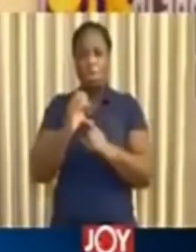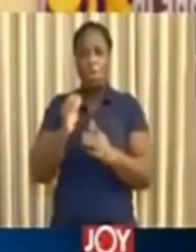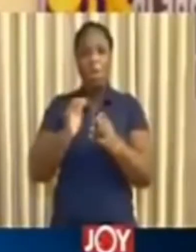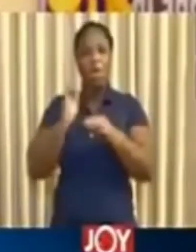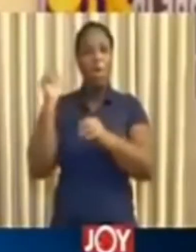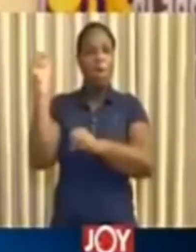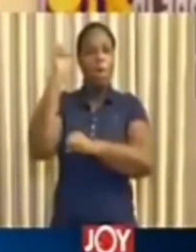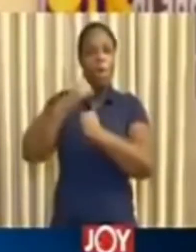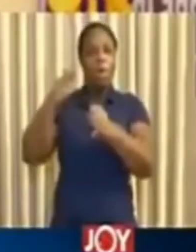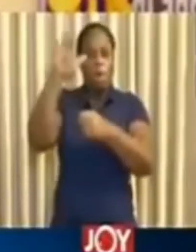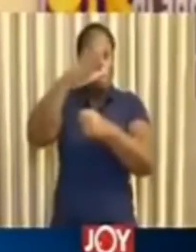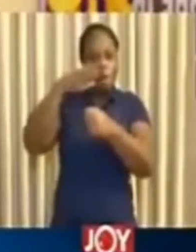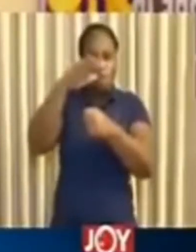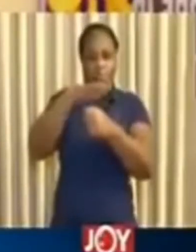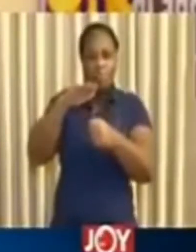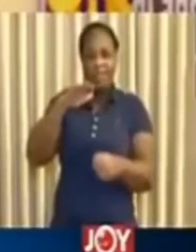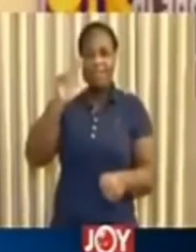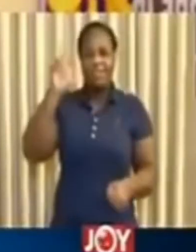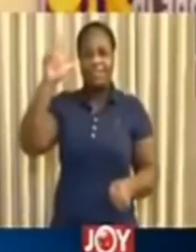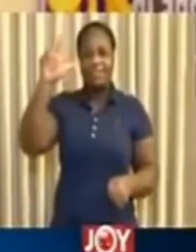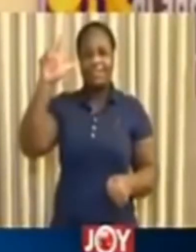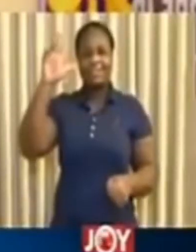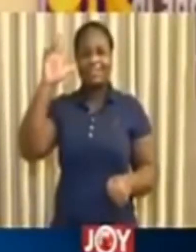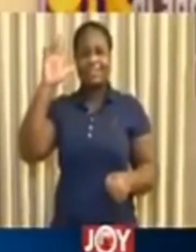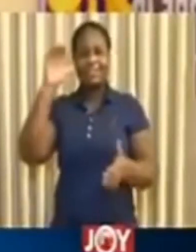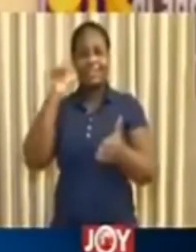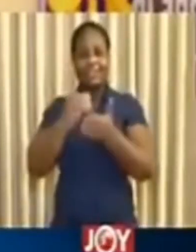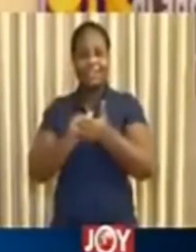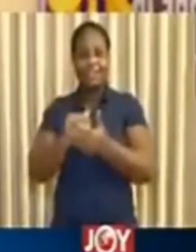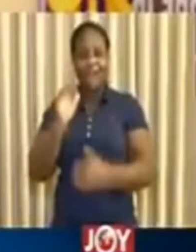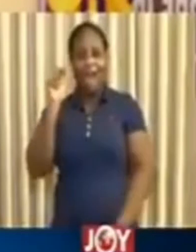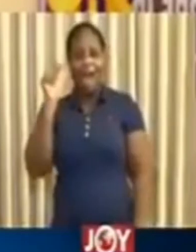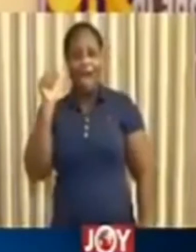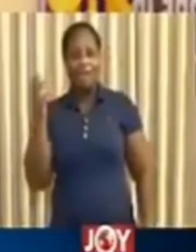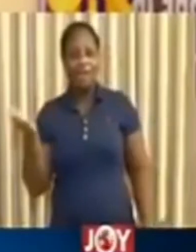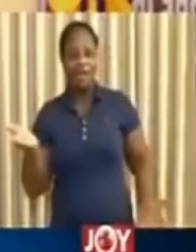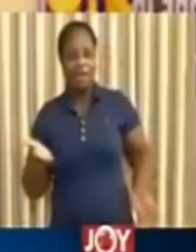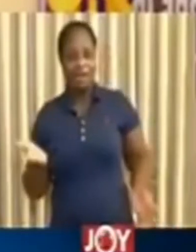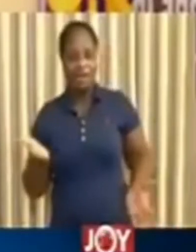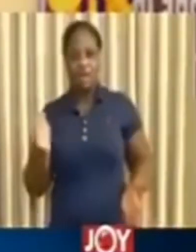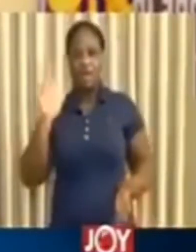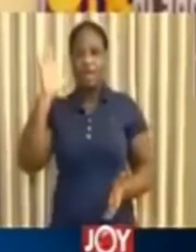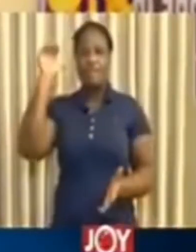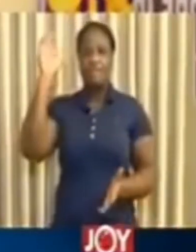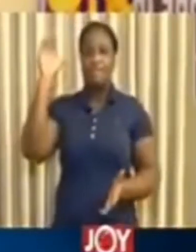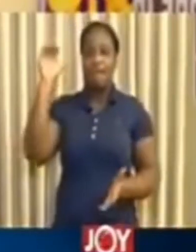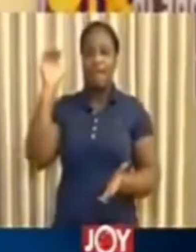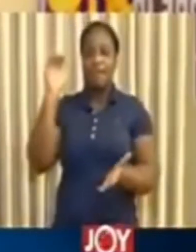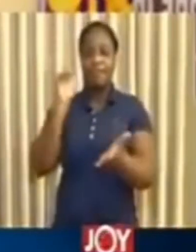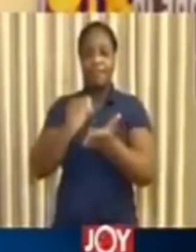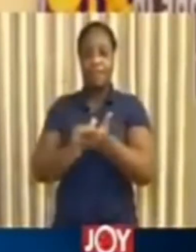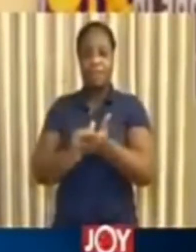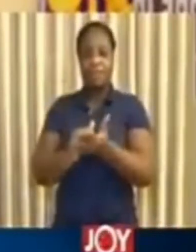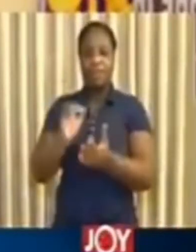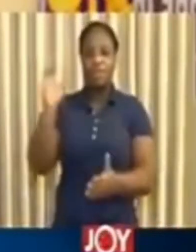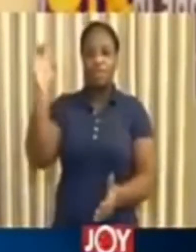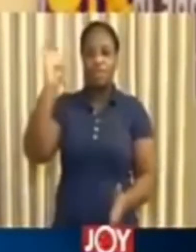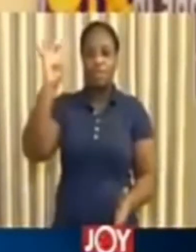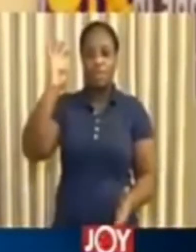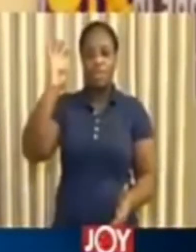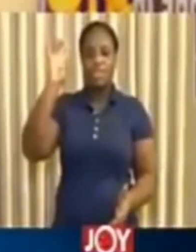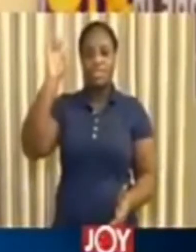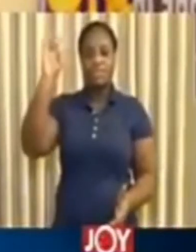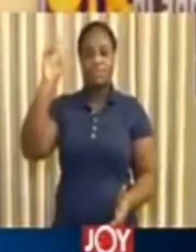,933 are in Accra and 5,472